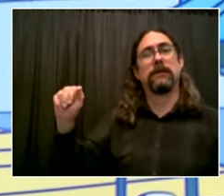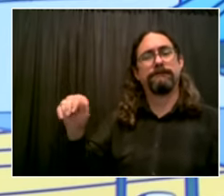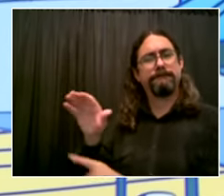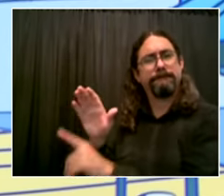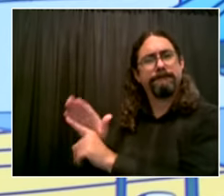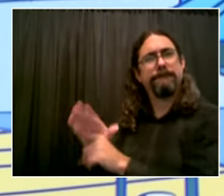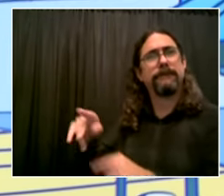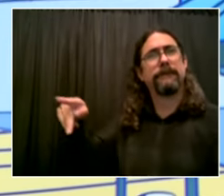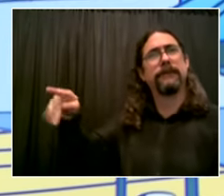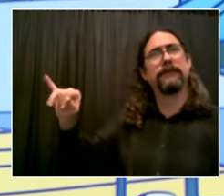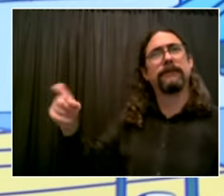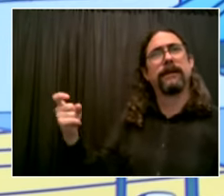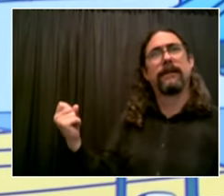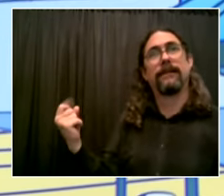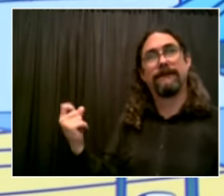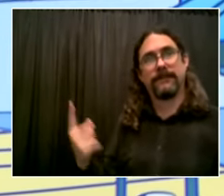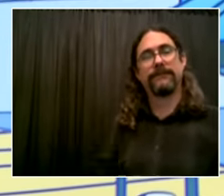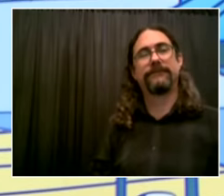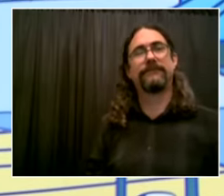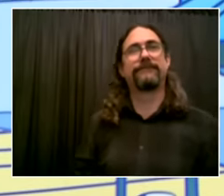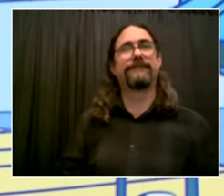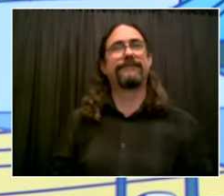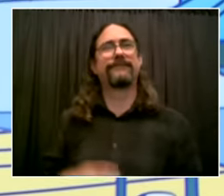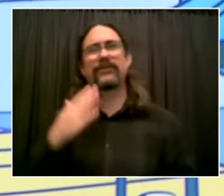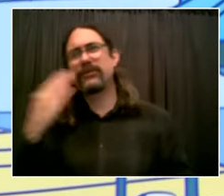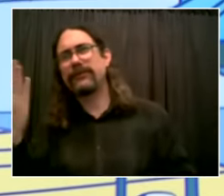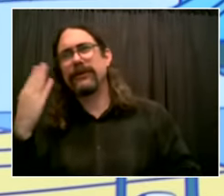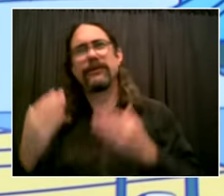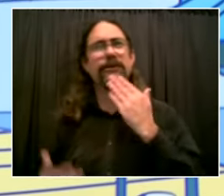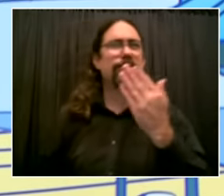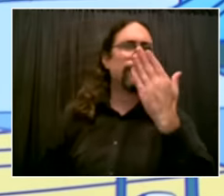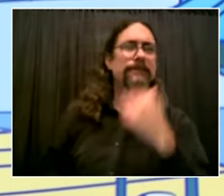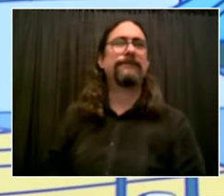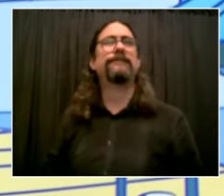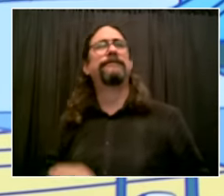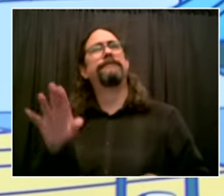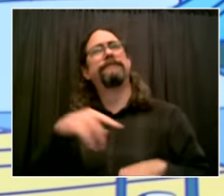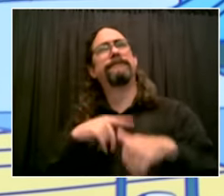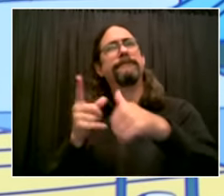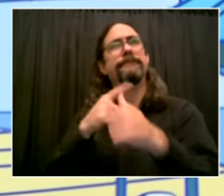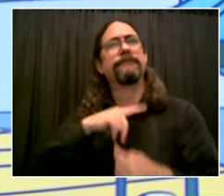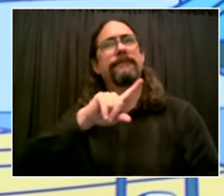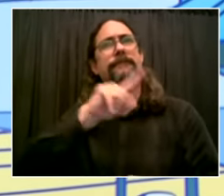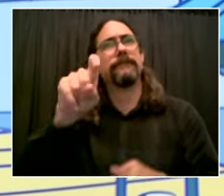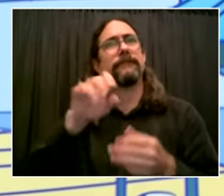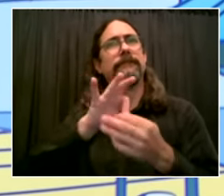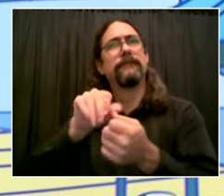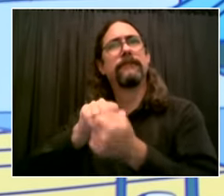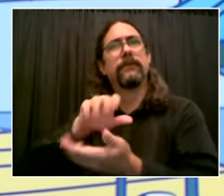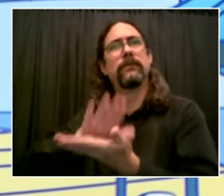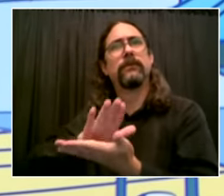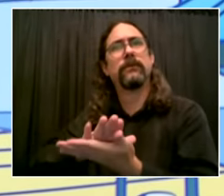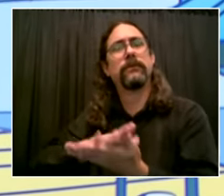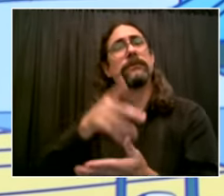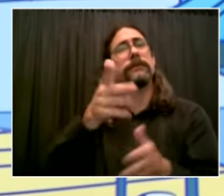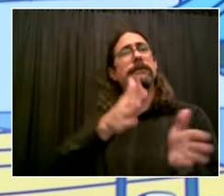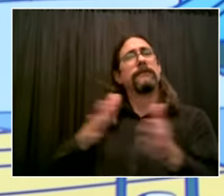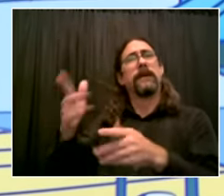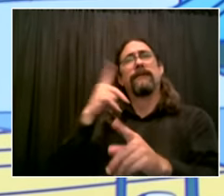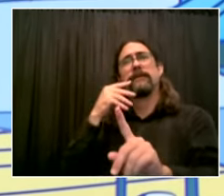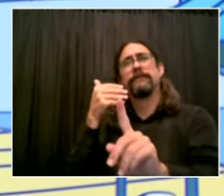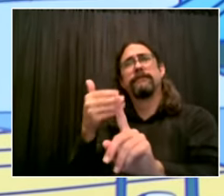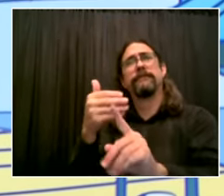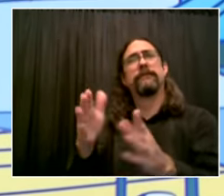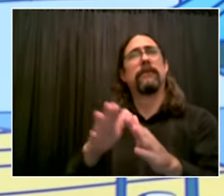schools and the reopening plan in coming days including a handbook for parents but can you please clarify that there is no